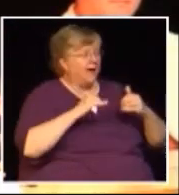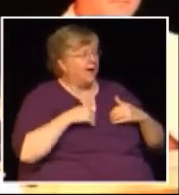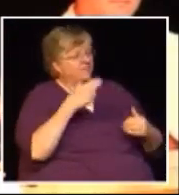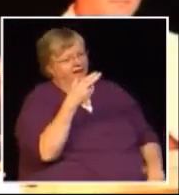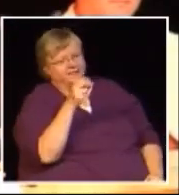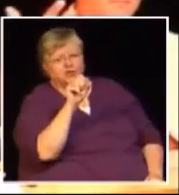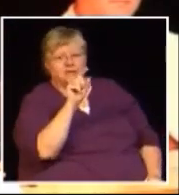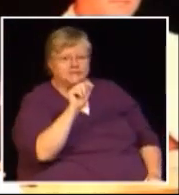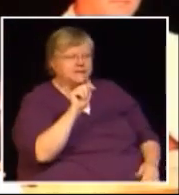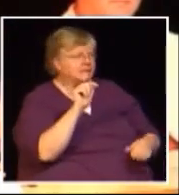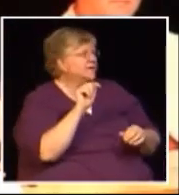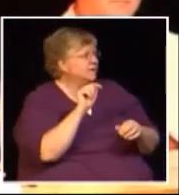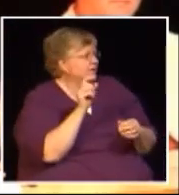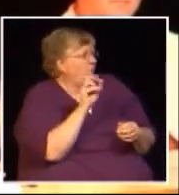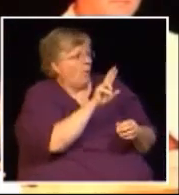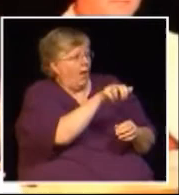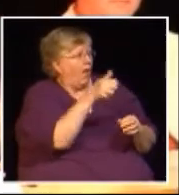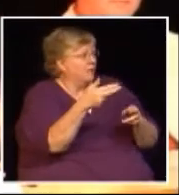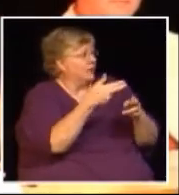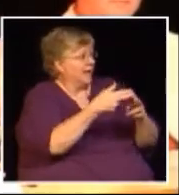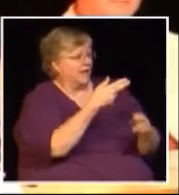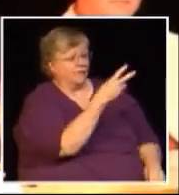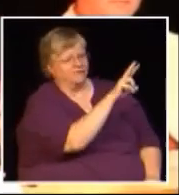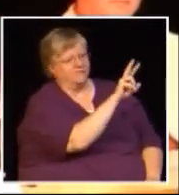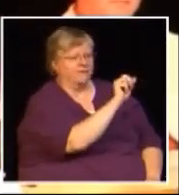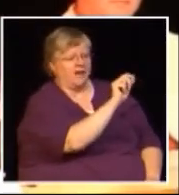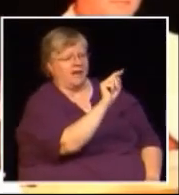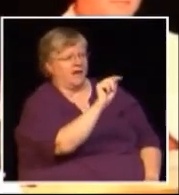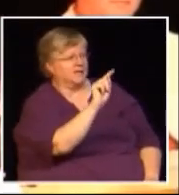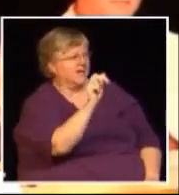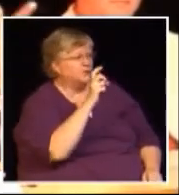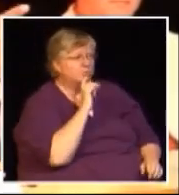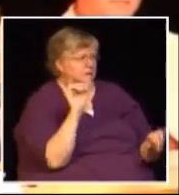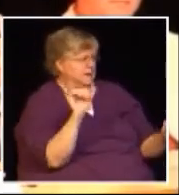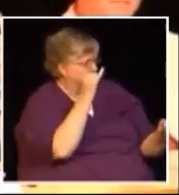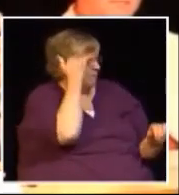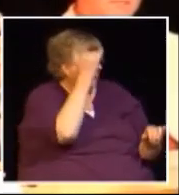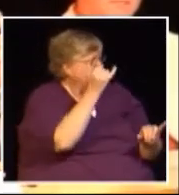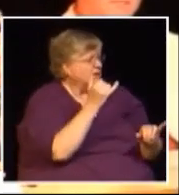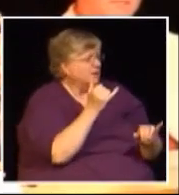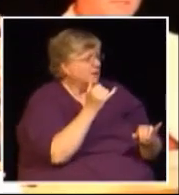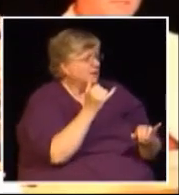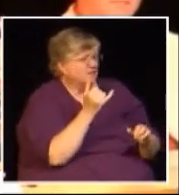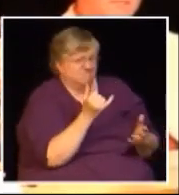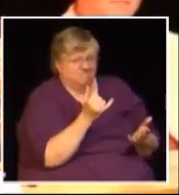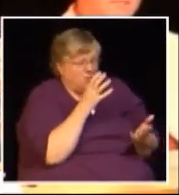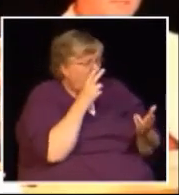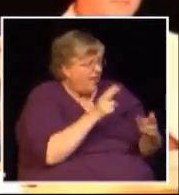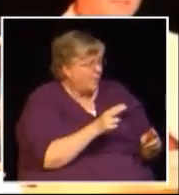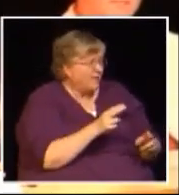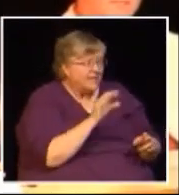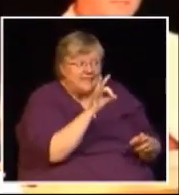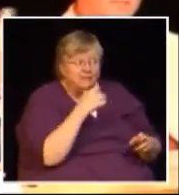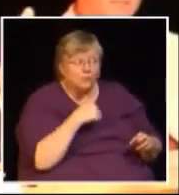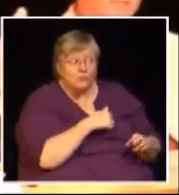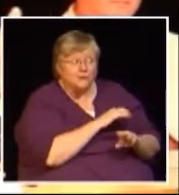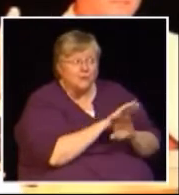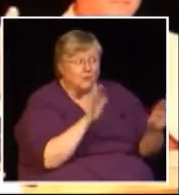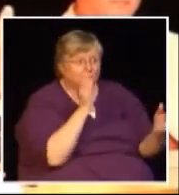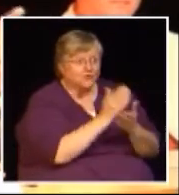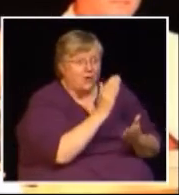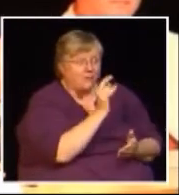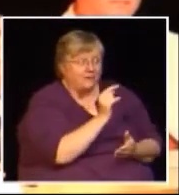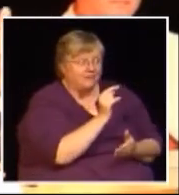an HST a VAT tax then I guess that will happen unless we the people stop it now how